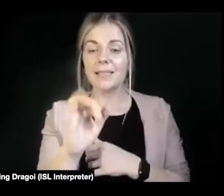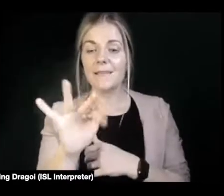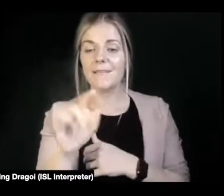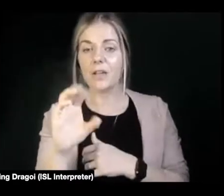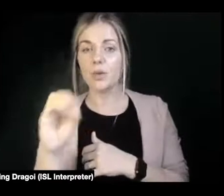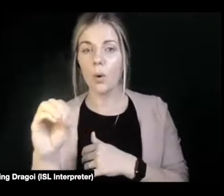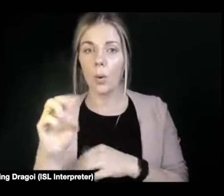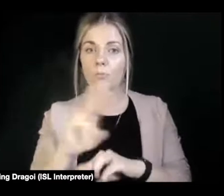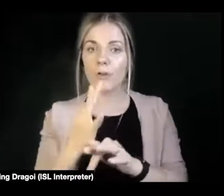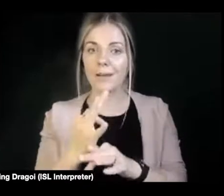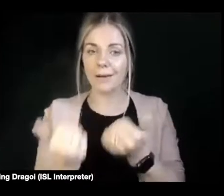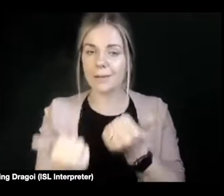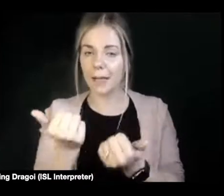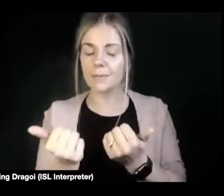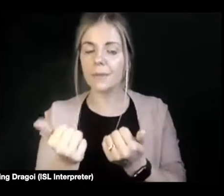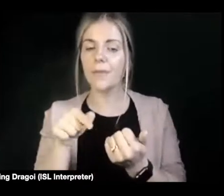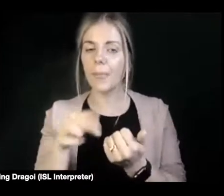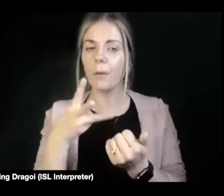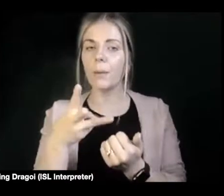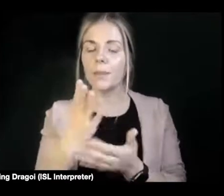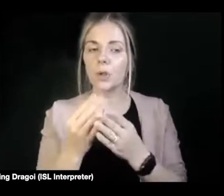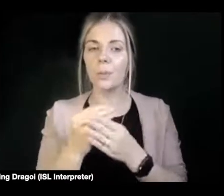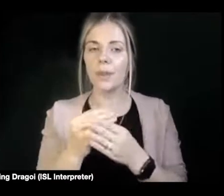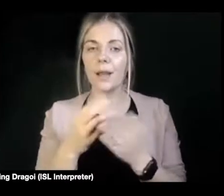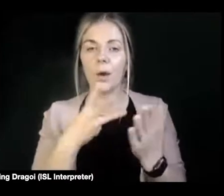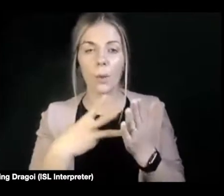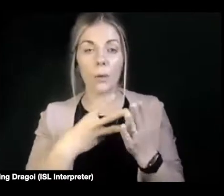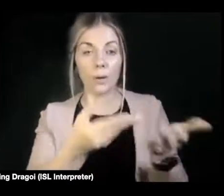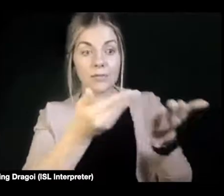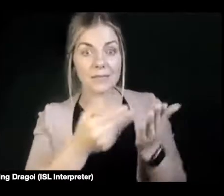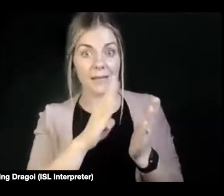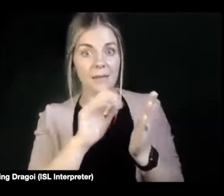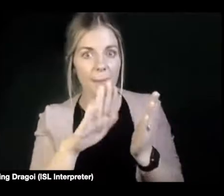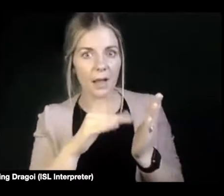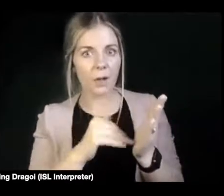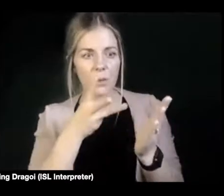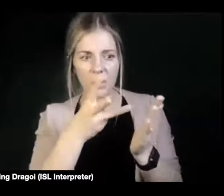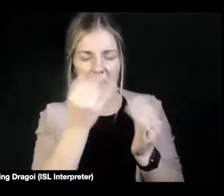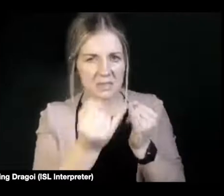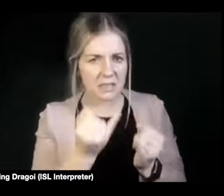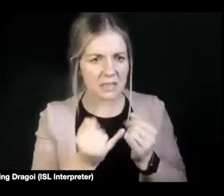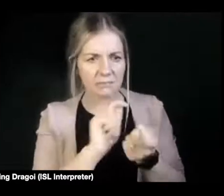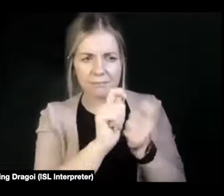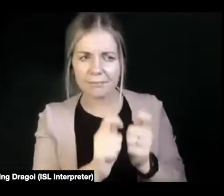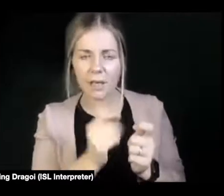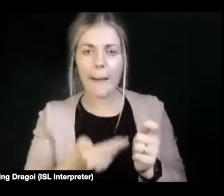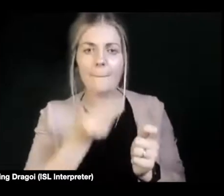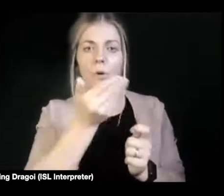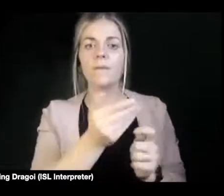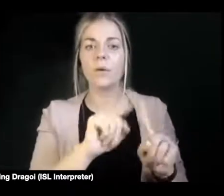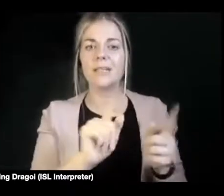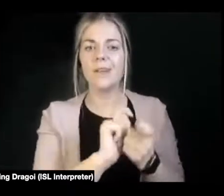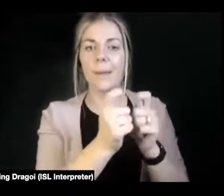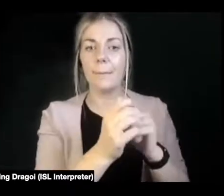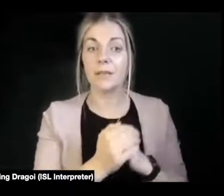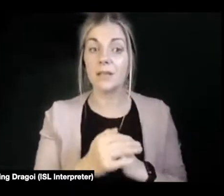at when we're scrutinizing the bill for putting forward amendments. The other thing is, when I did